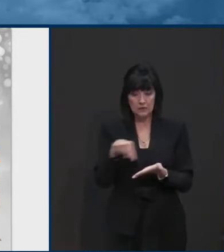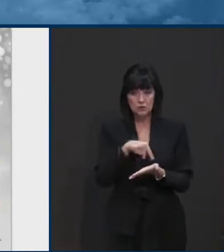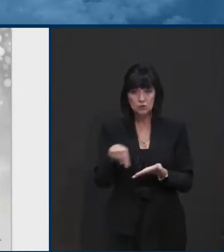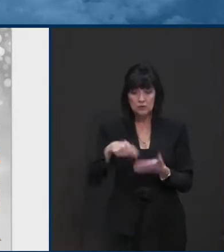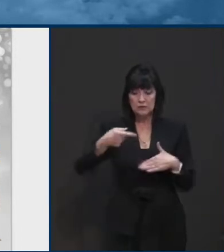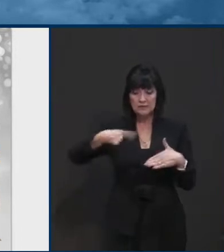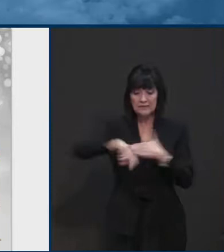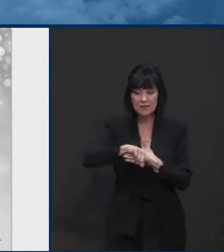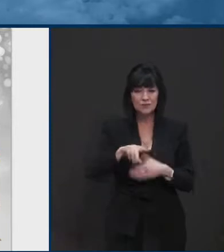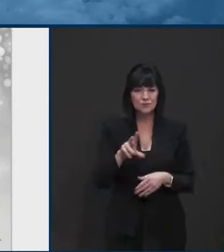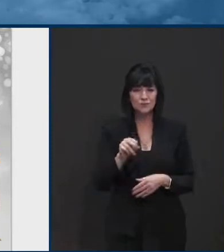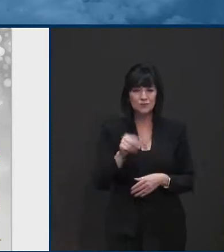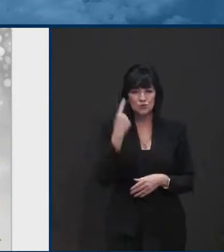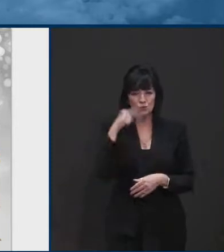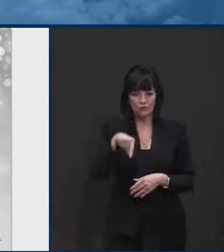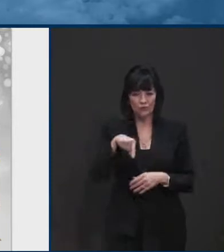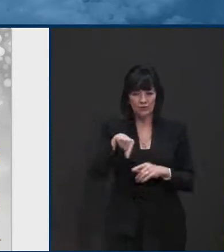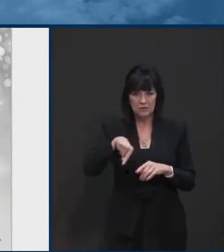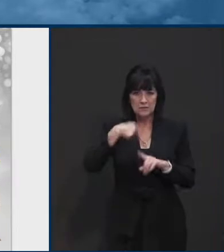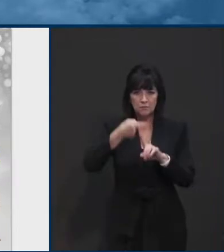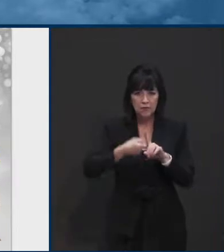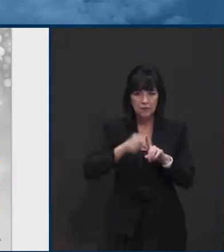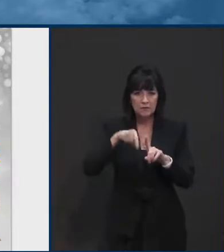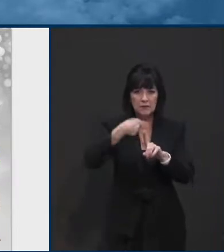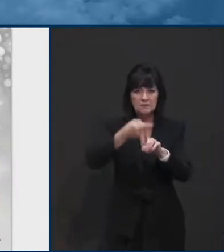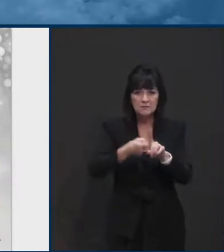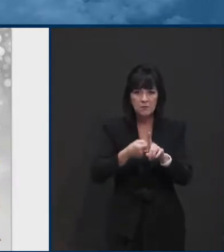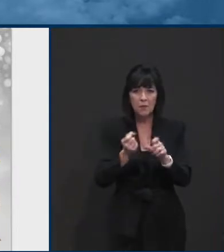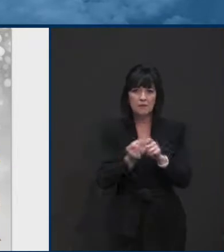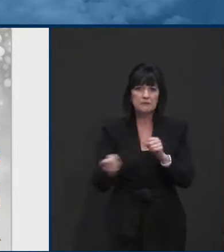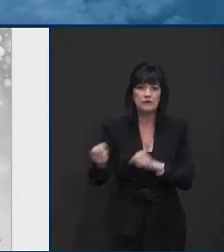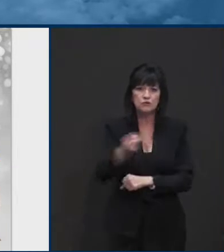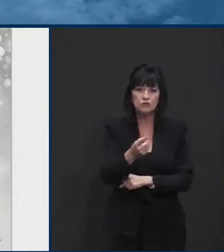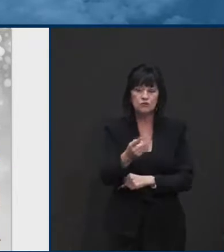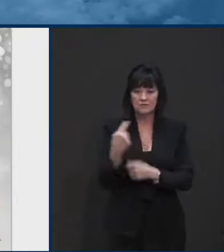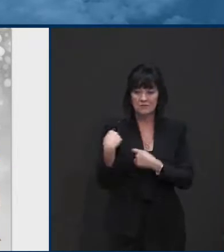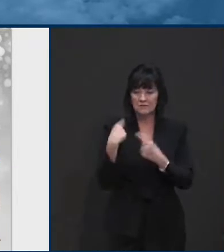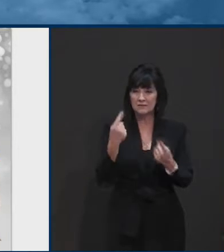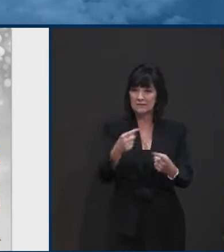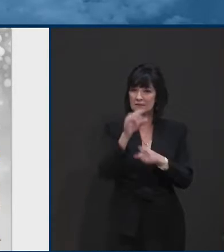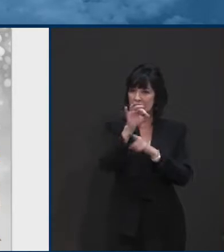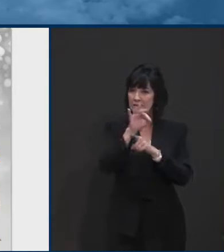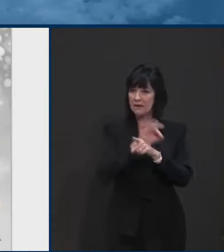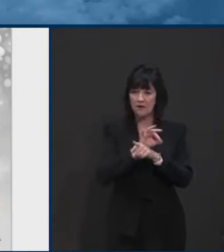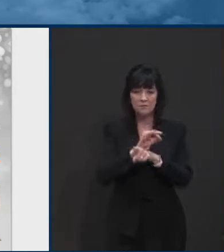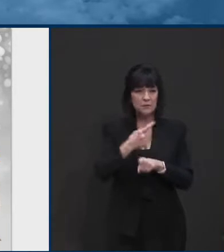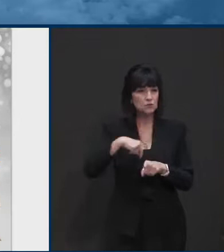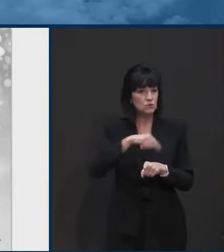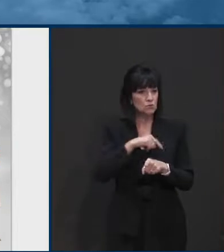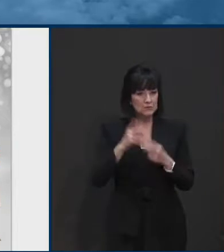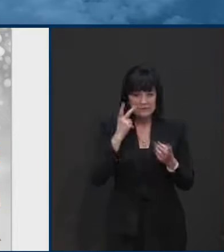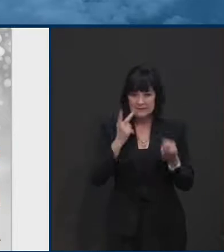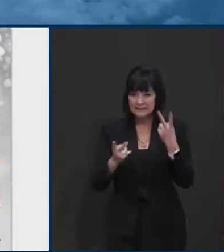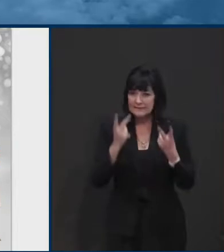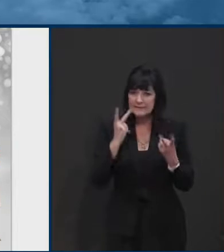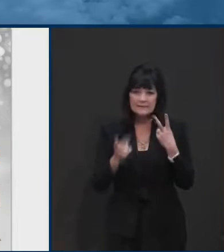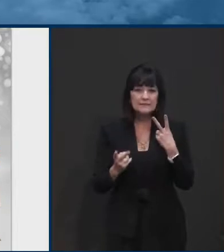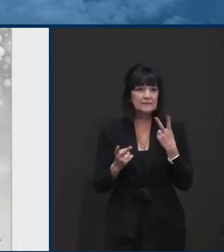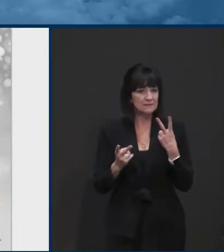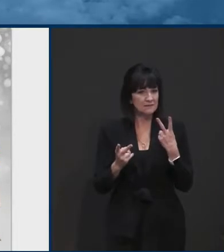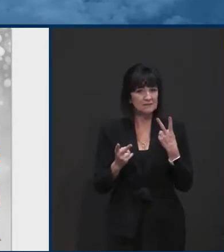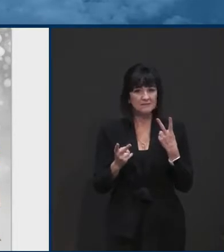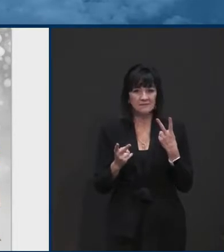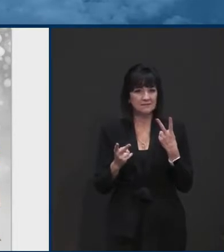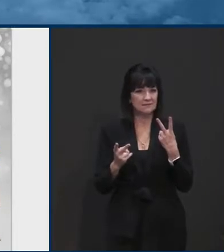year. And, uh, you know, over the last nine months, we've seen what's happened. We've seen the run up in these